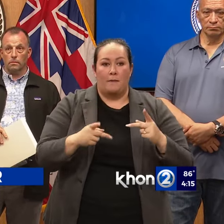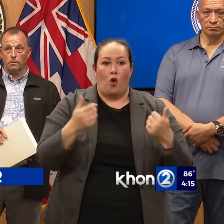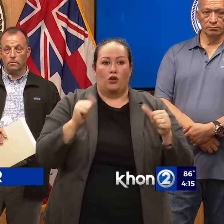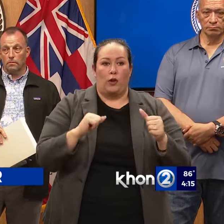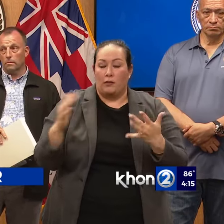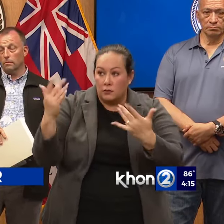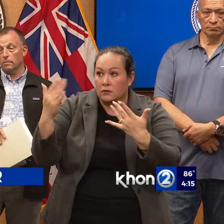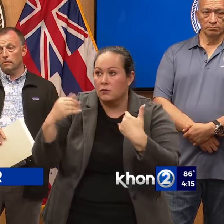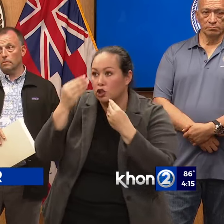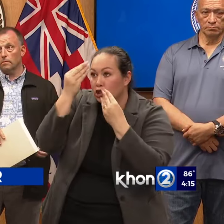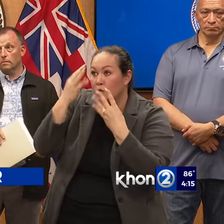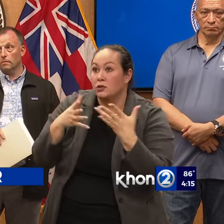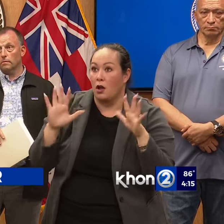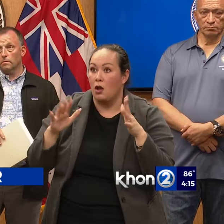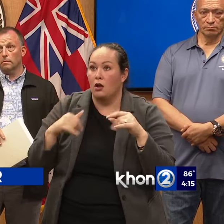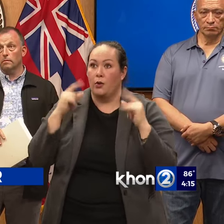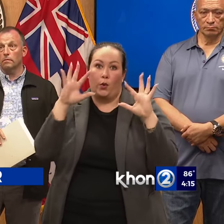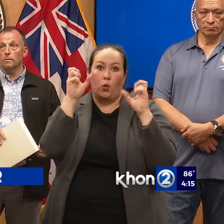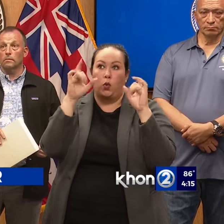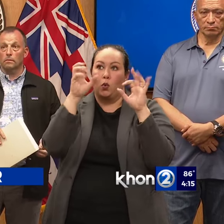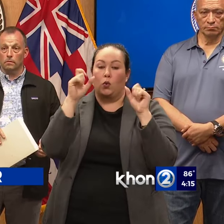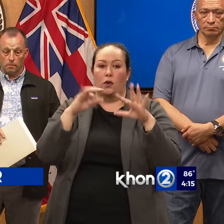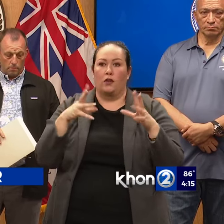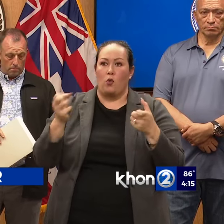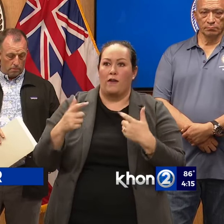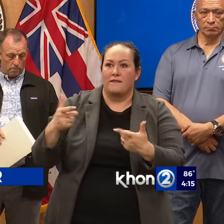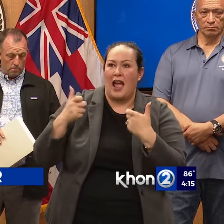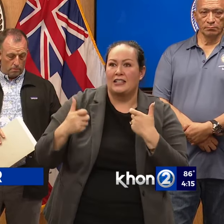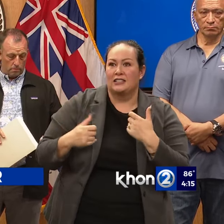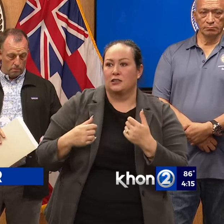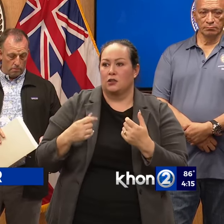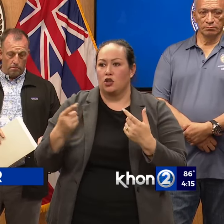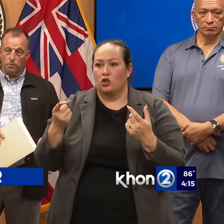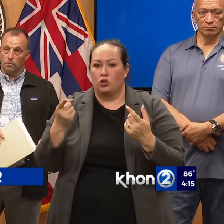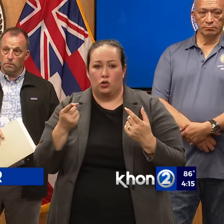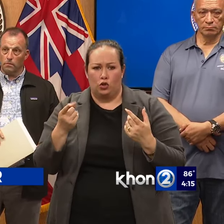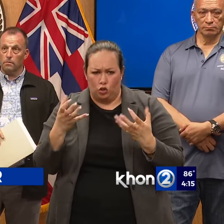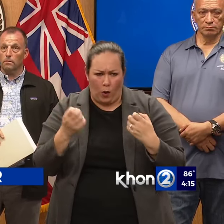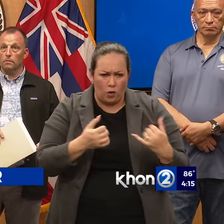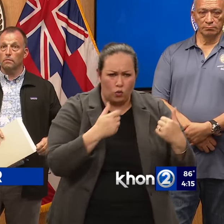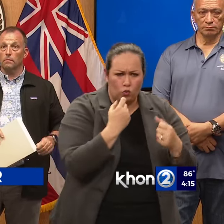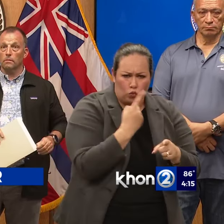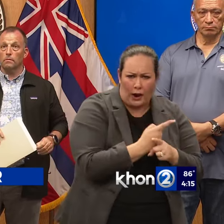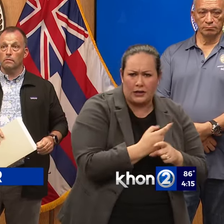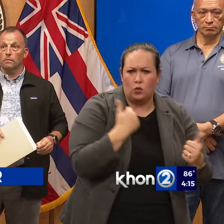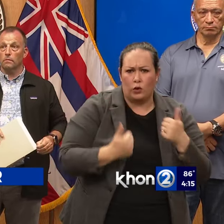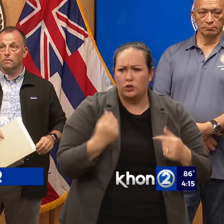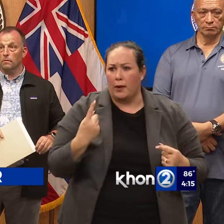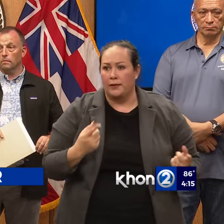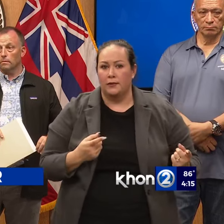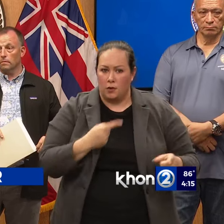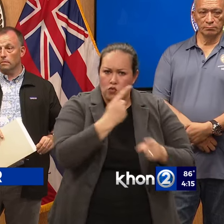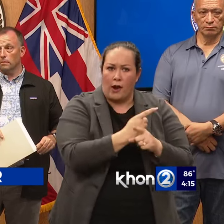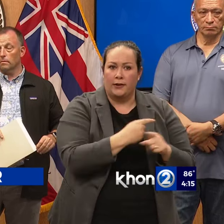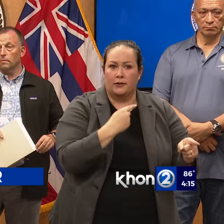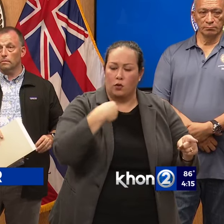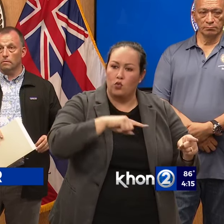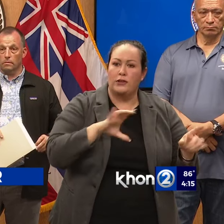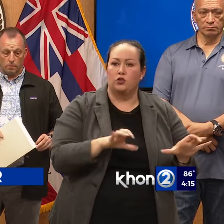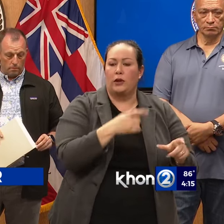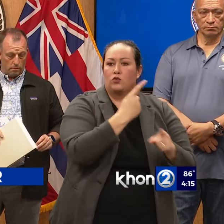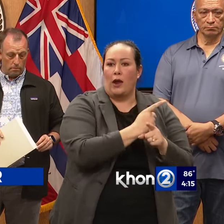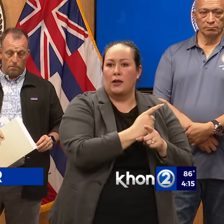fast. I get it. Totally get it. Sensational. You want it fast or you want it right? We're going to do it right. We're going to take our time. We're going to do it right.